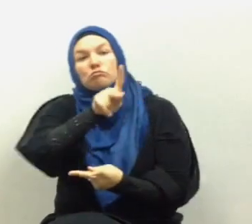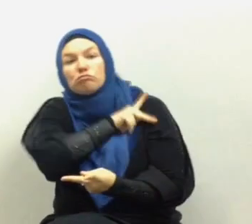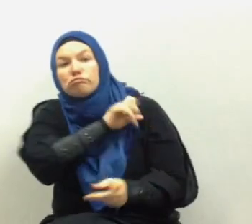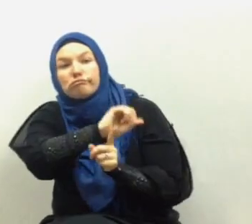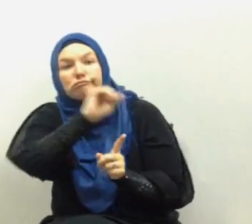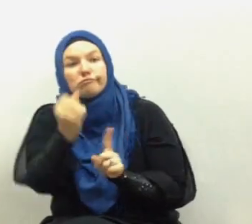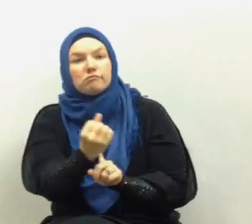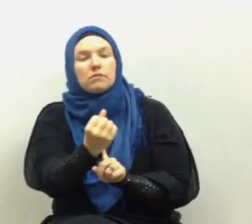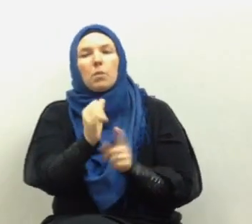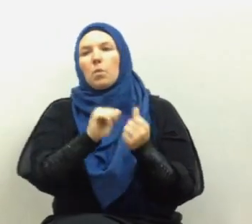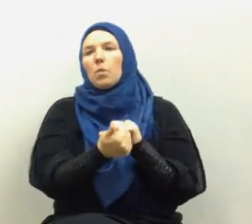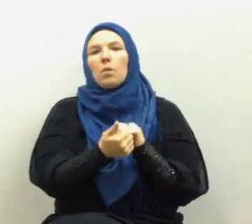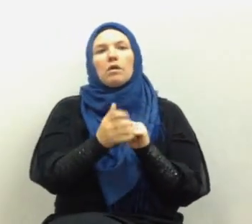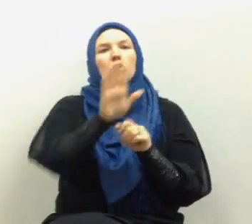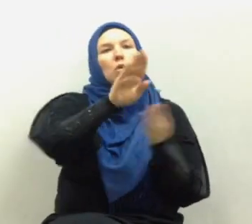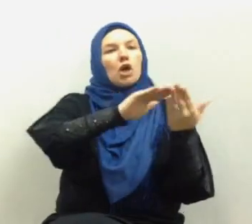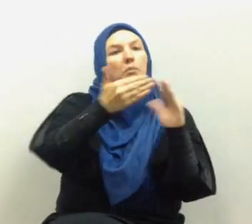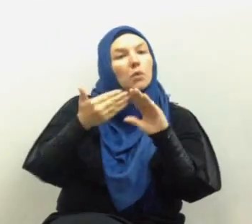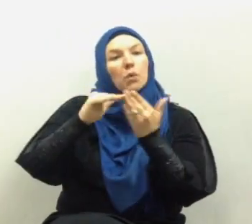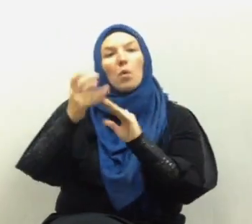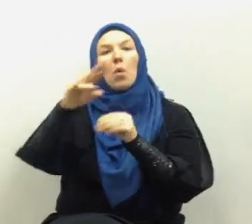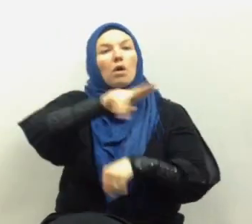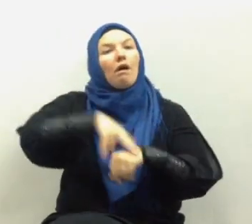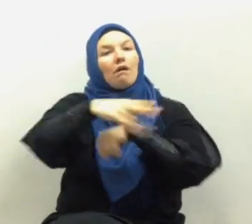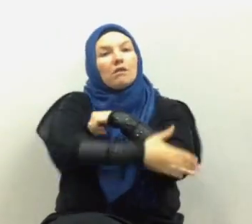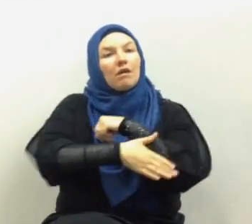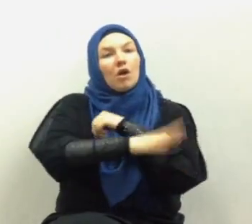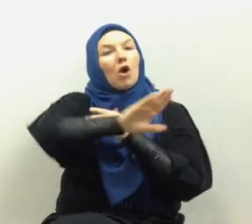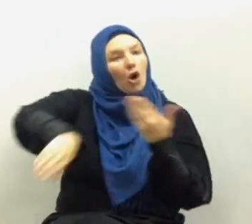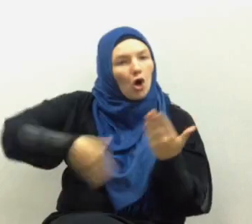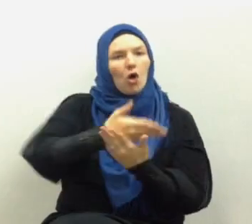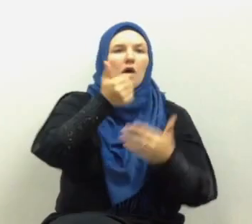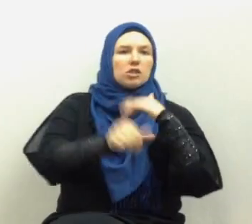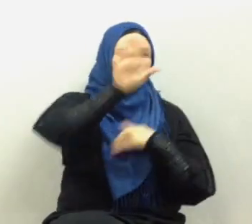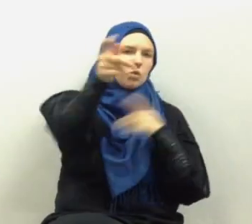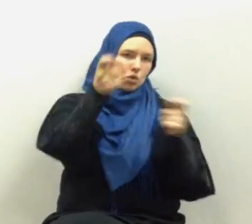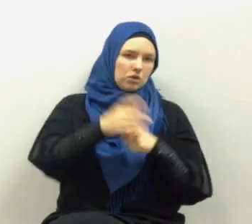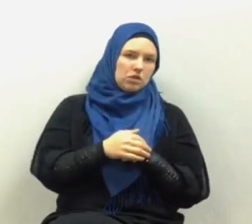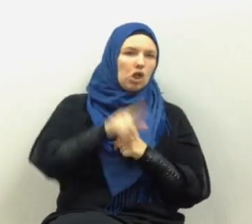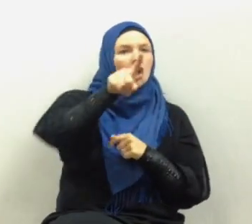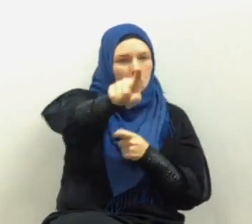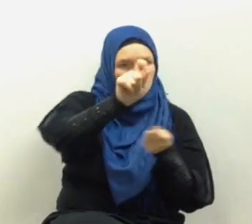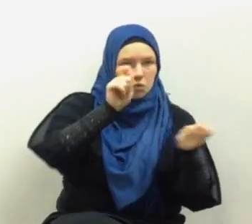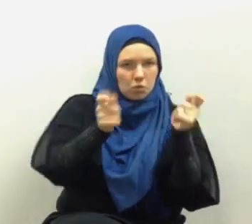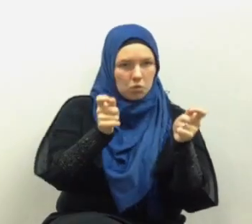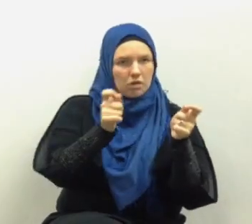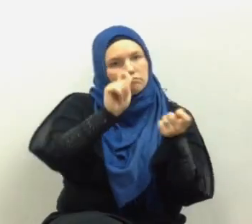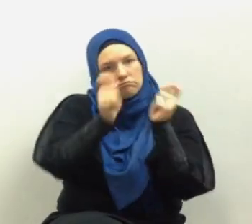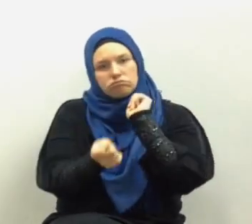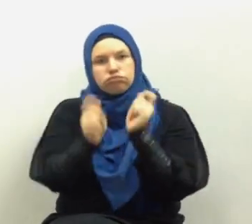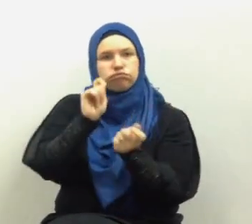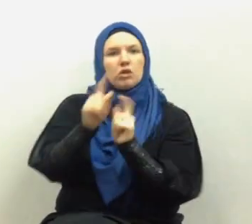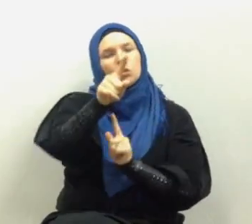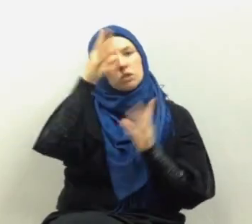your personal condition or your community or your nation it is all in your hand you shape it